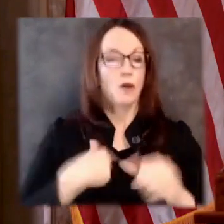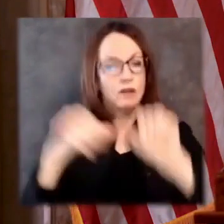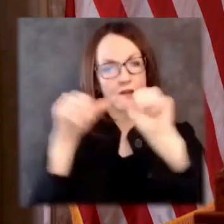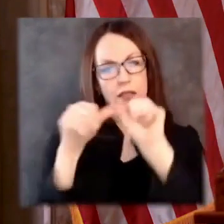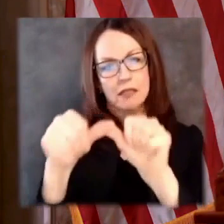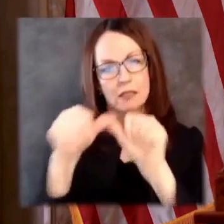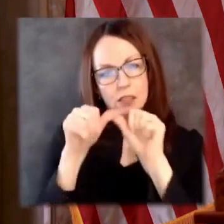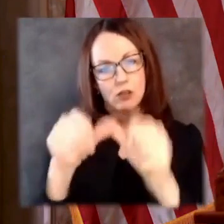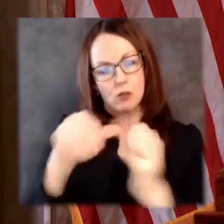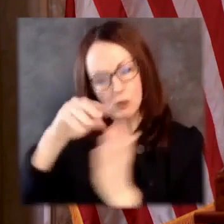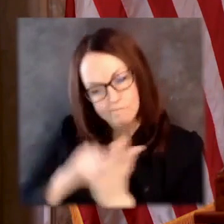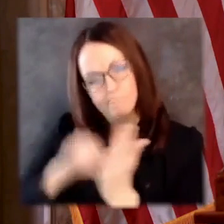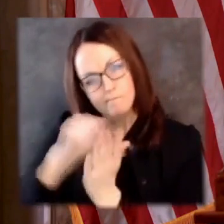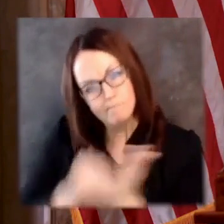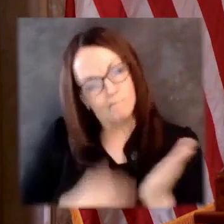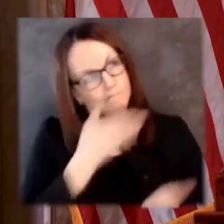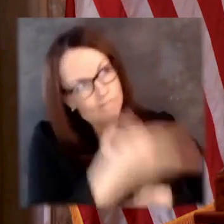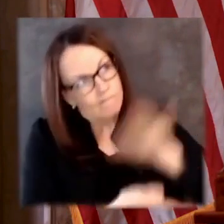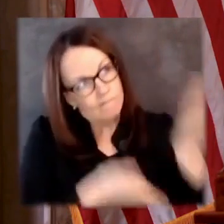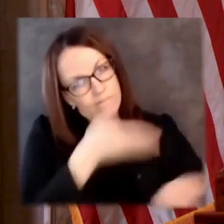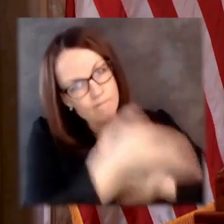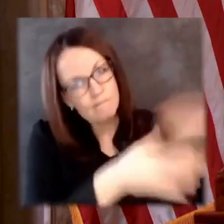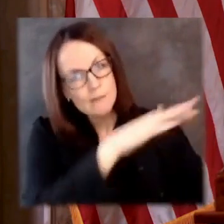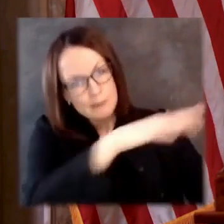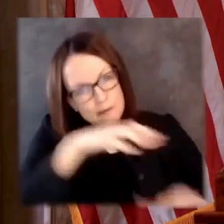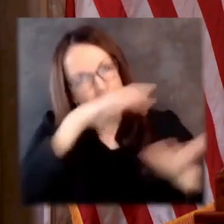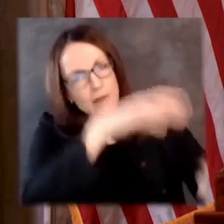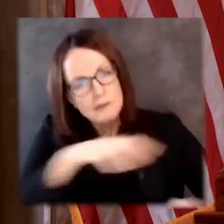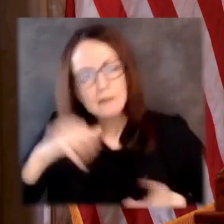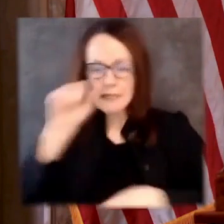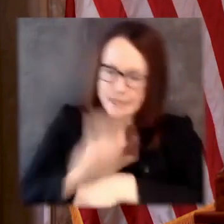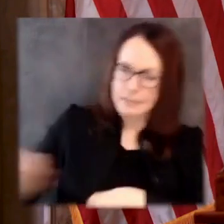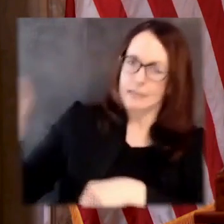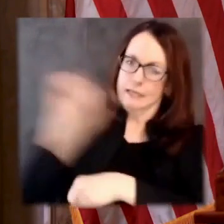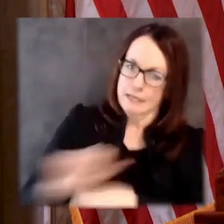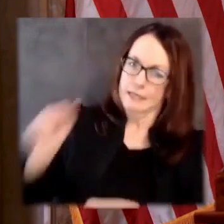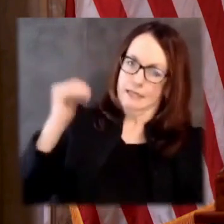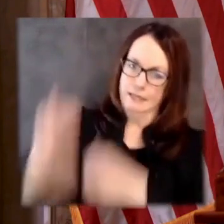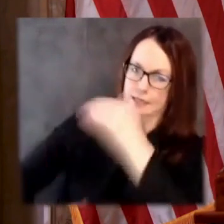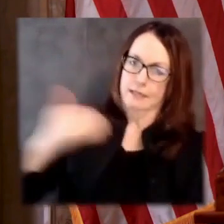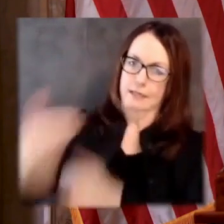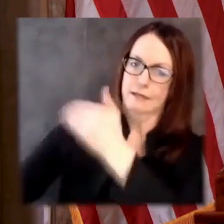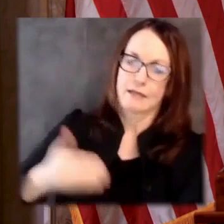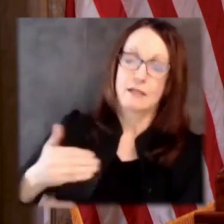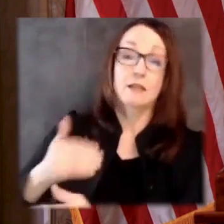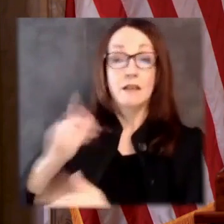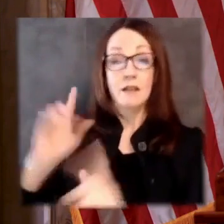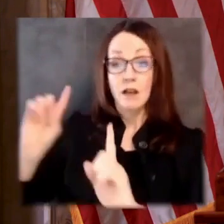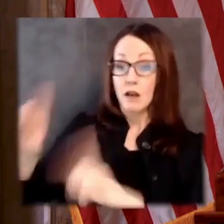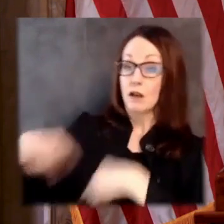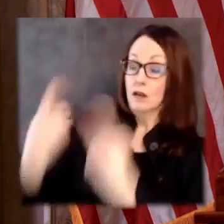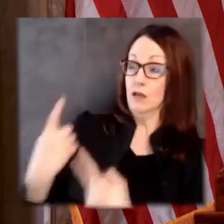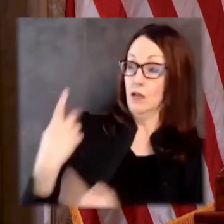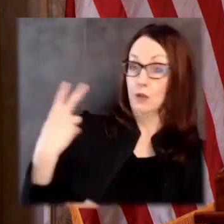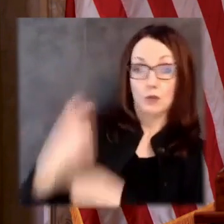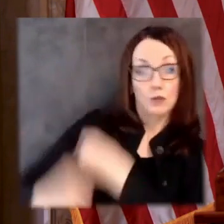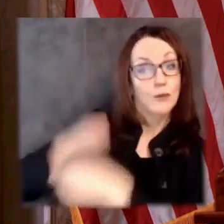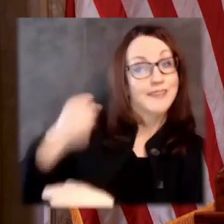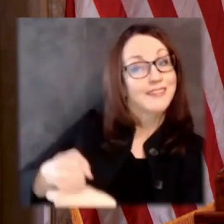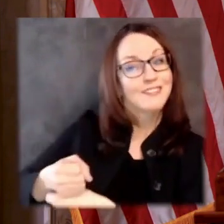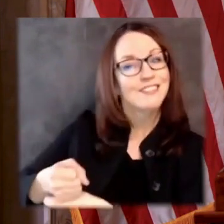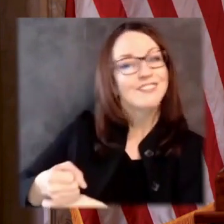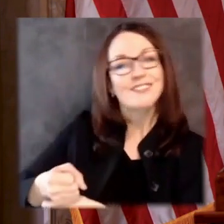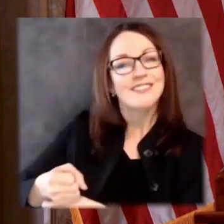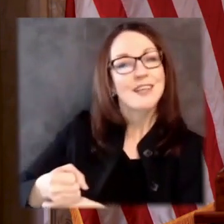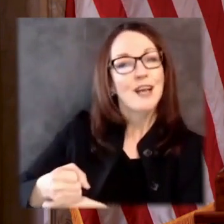and just as we have this past year, we're going to get it done. Now, two years into my first term as governor, we're not going to